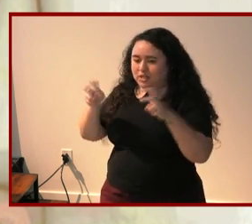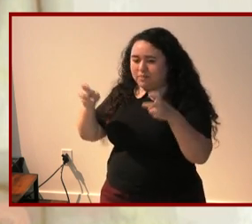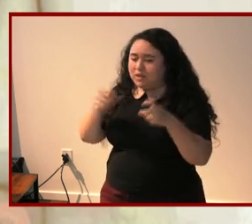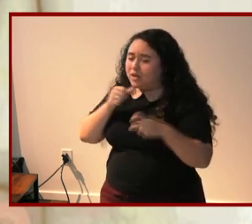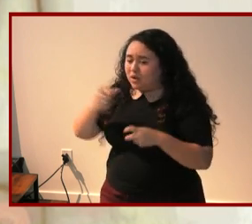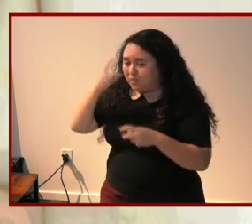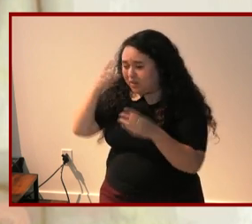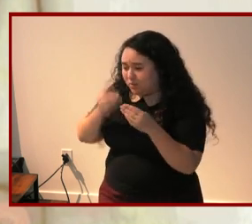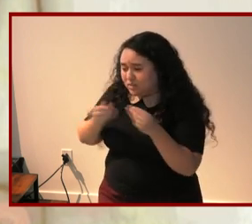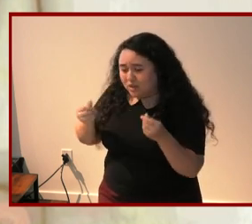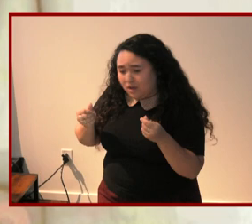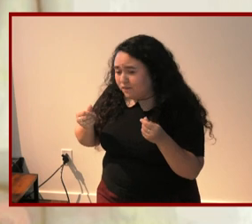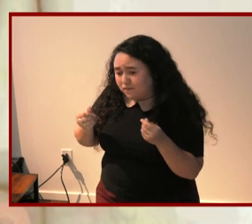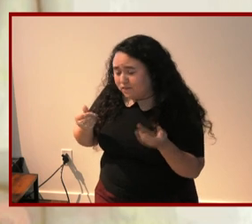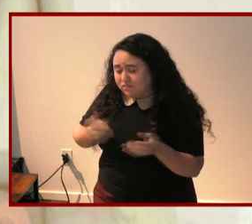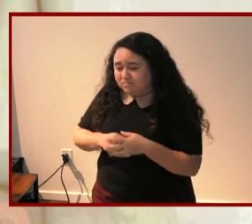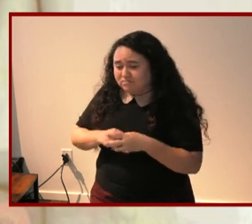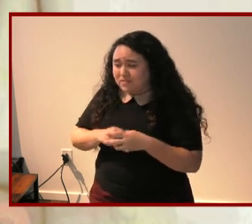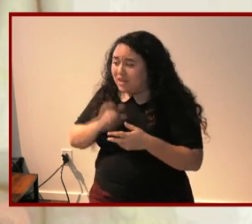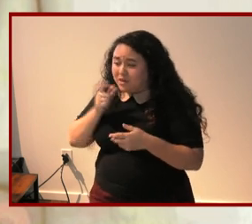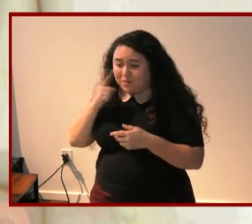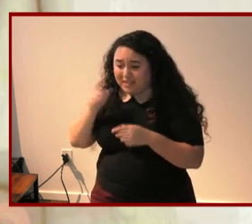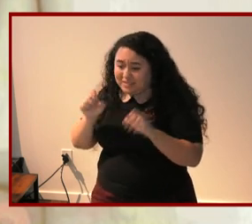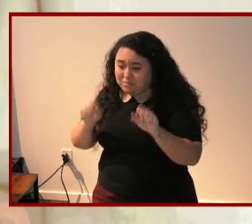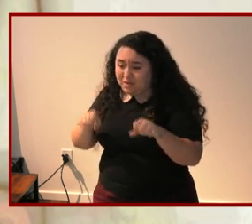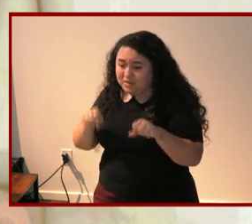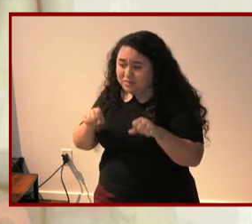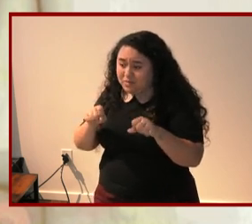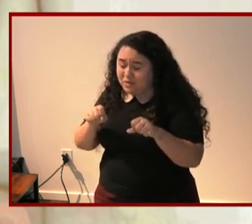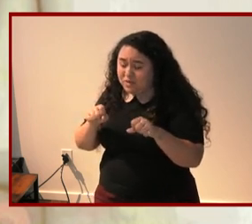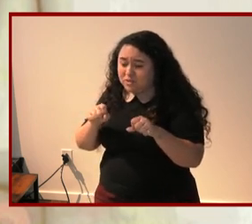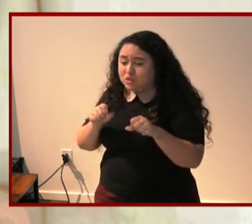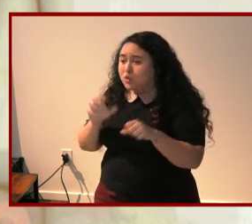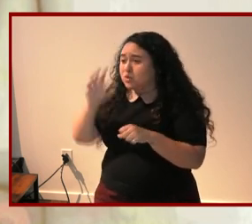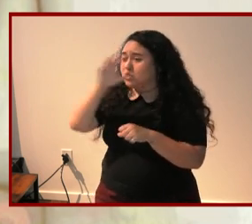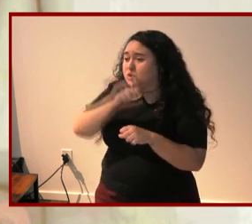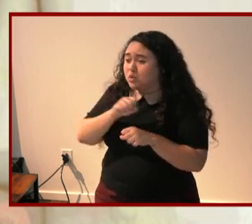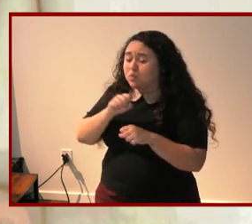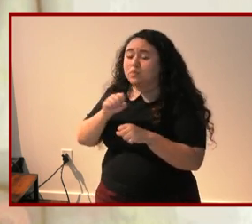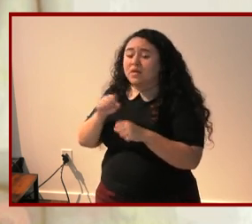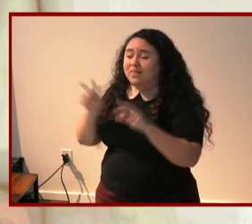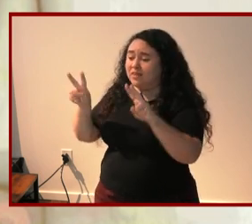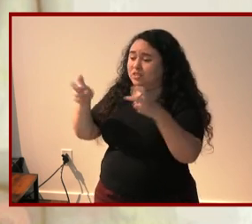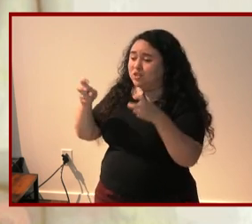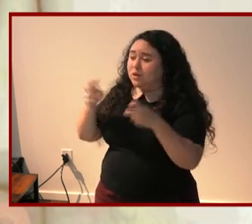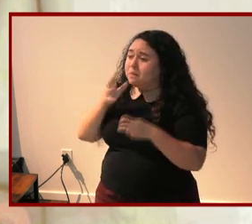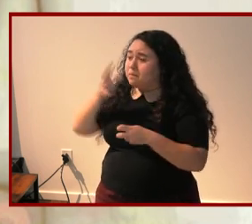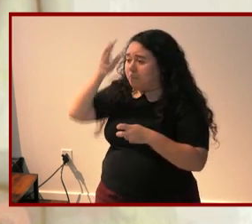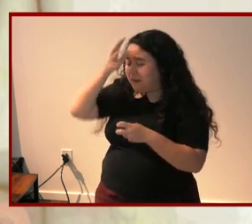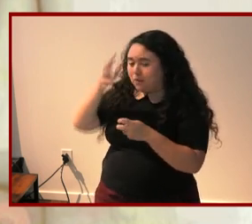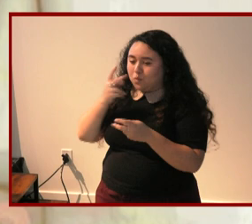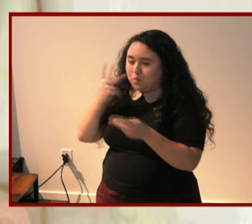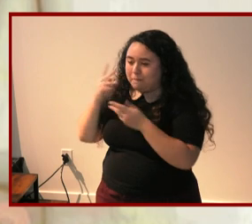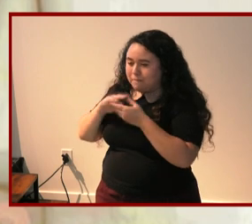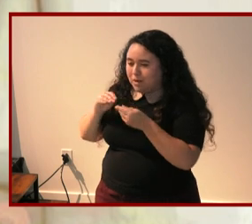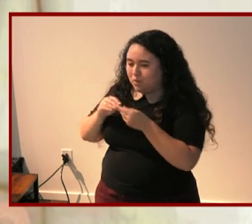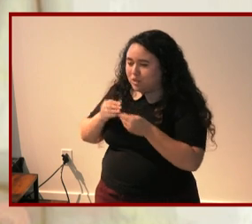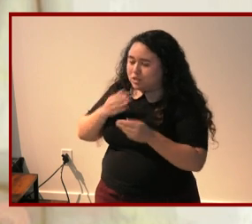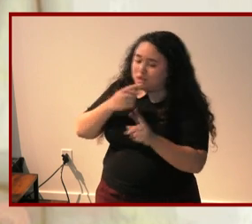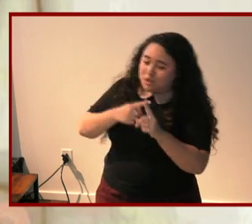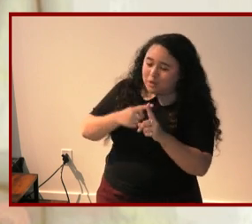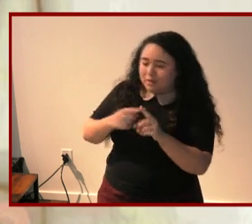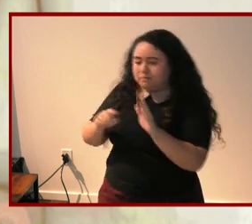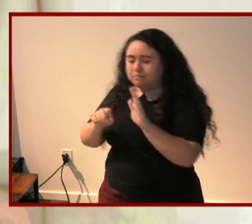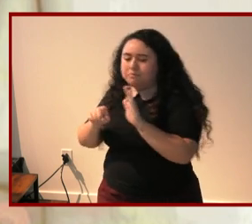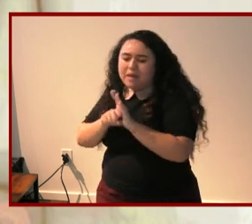it can be resolved and i don't think it's possible to conclude that the genre of parental memoirs is uniformly good or bad we can